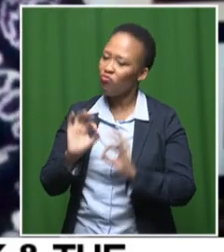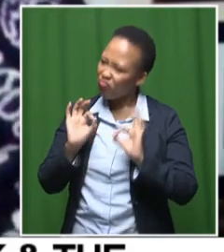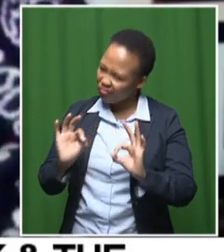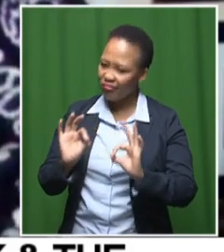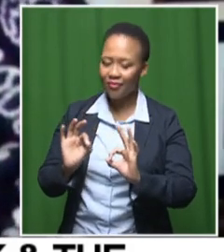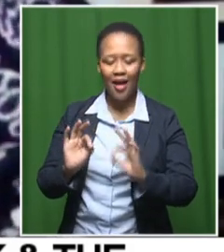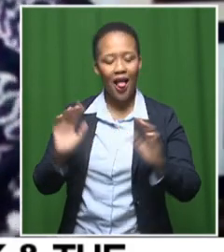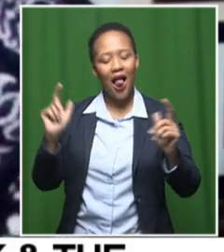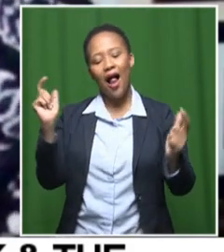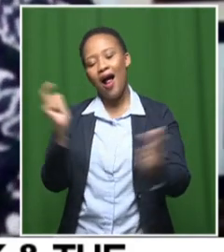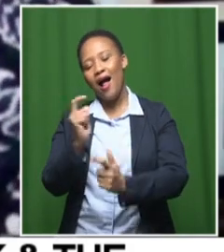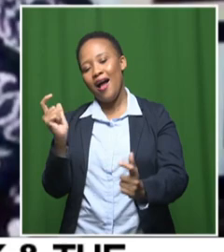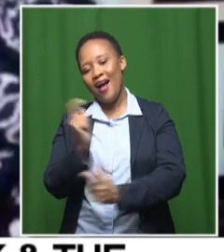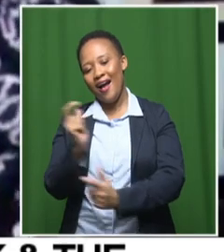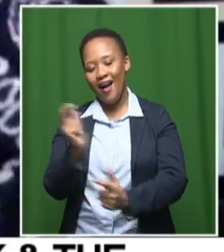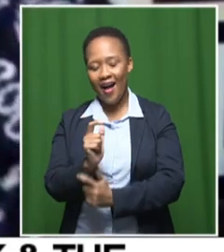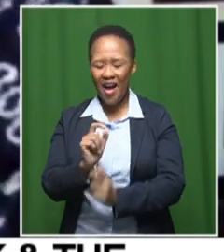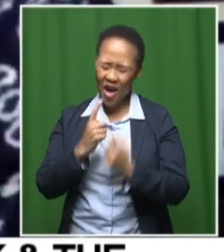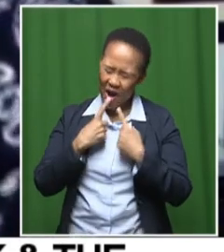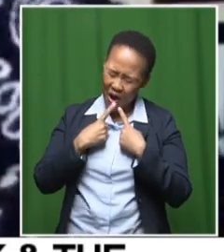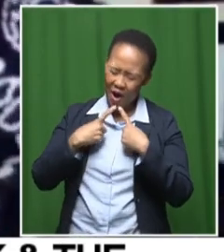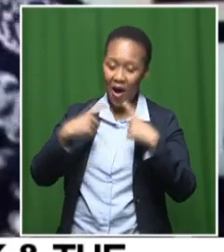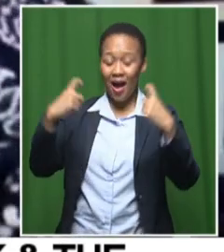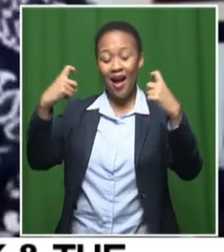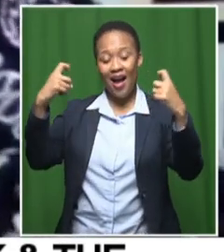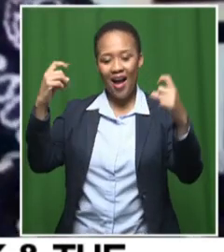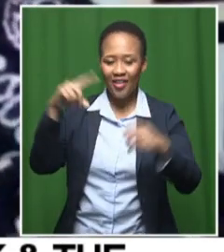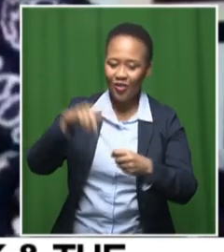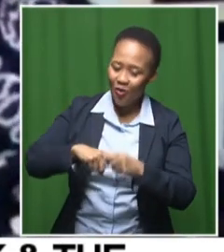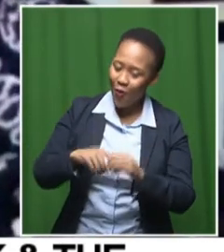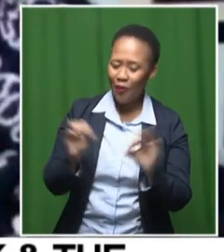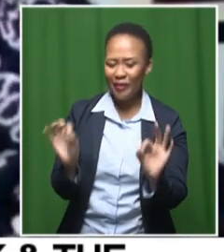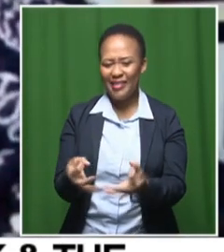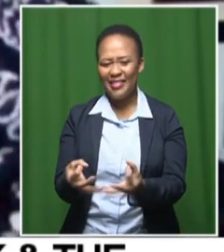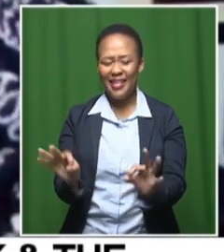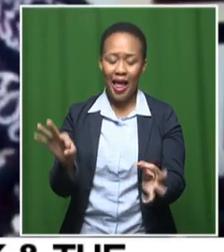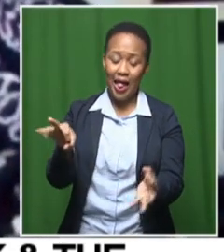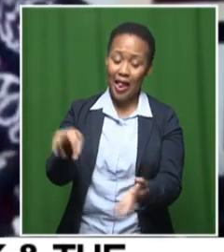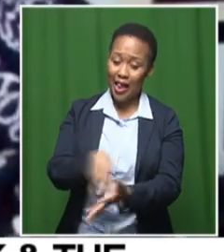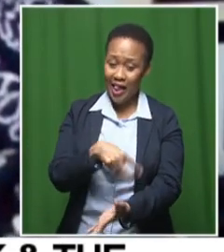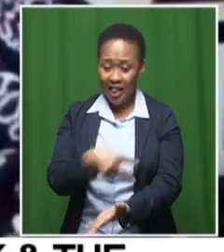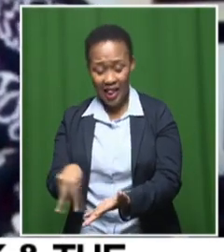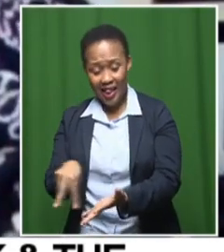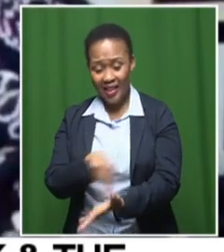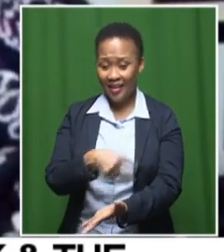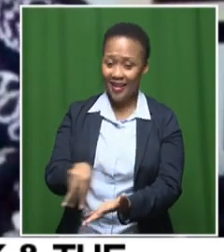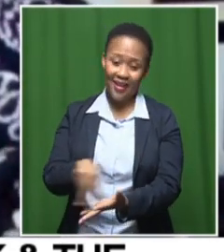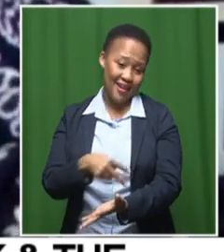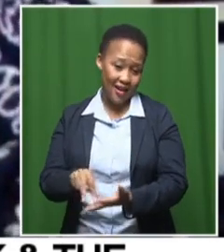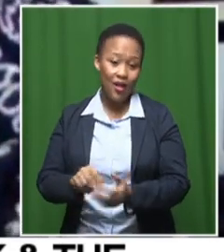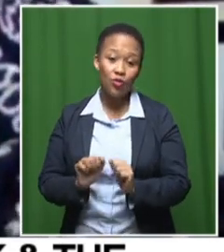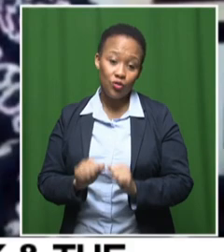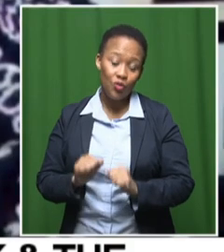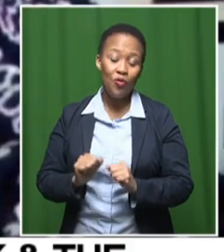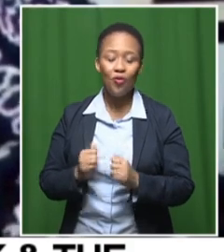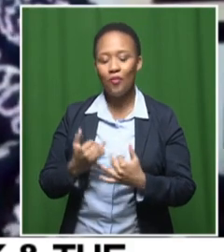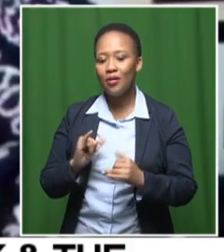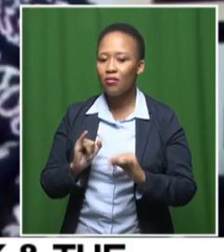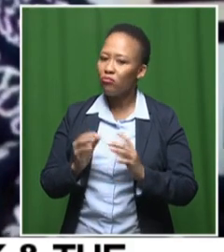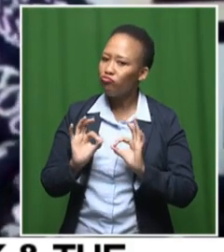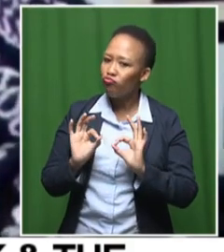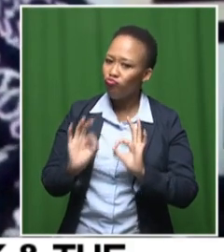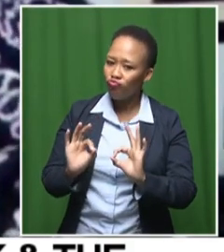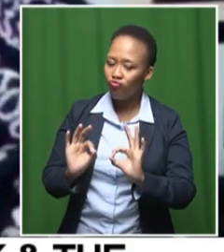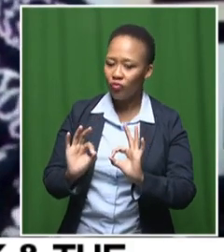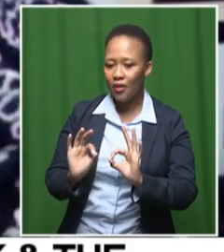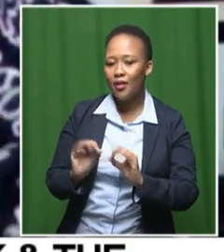They have screamed. They have sung along. They have got up, danced in their seats. It's been an incredible response. And so